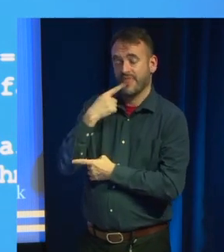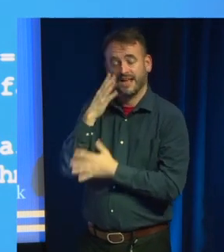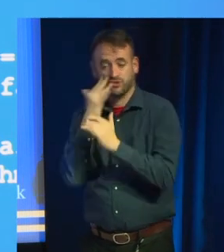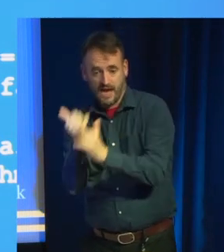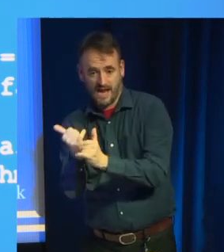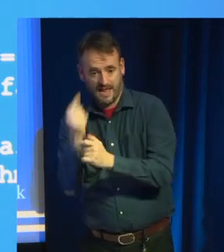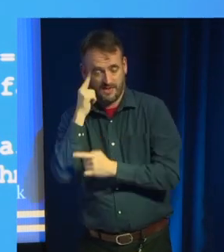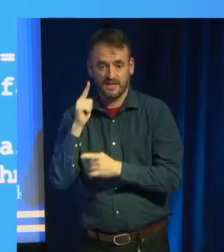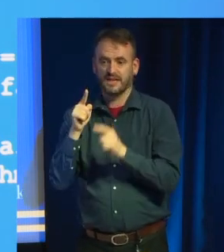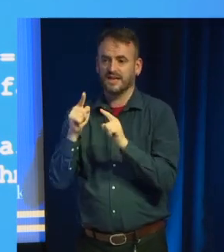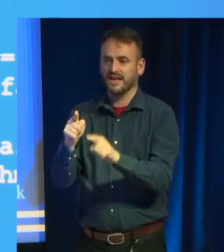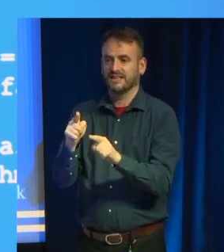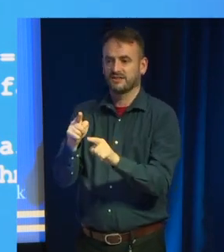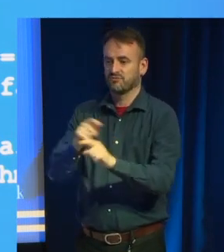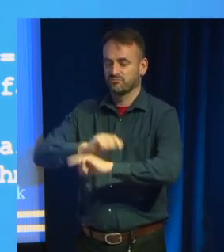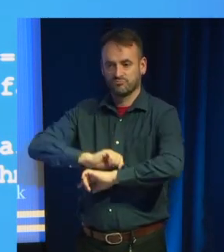it to false.